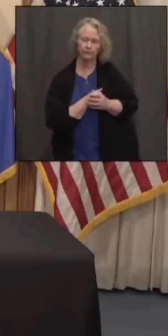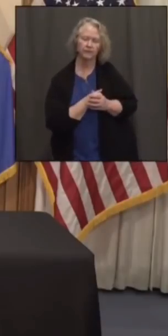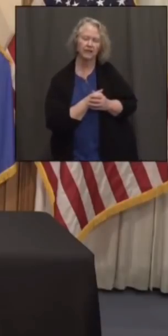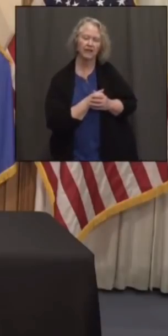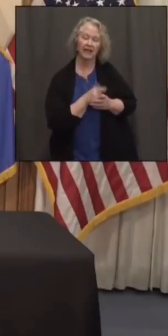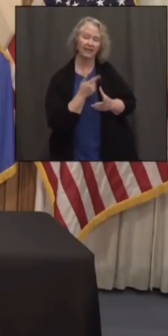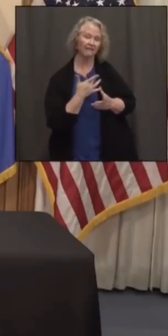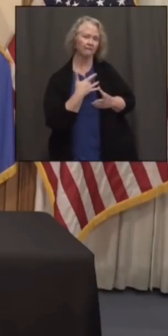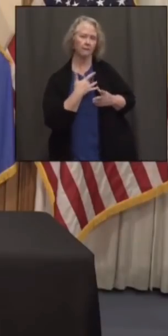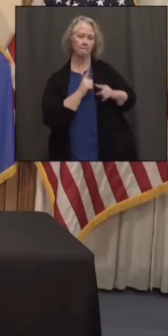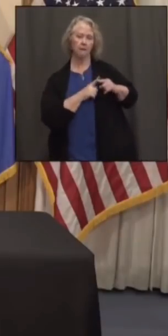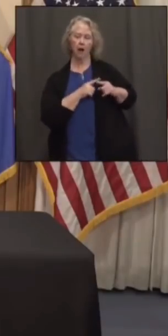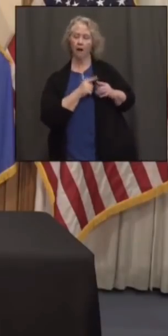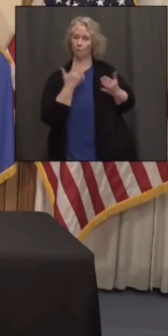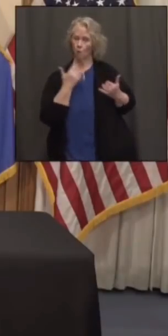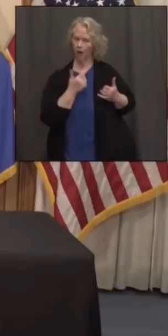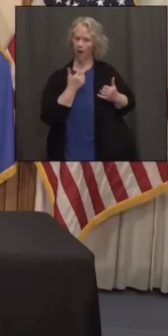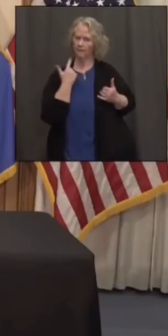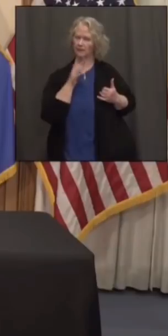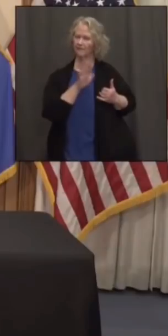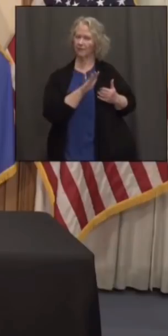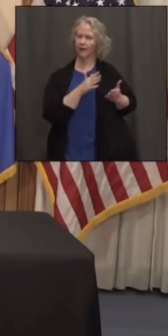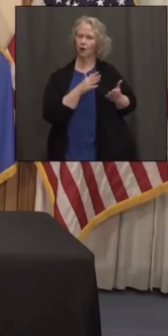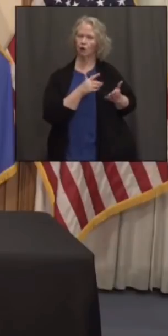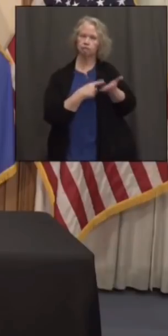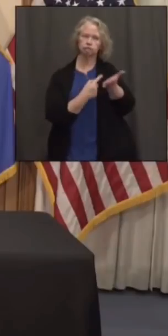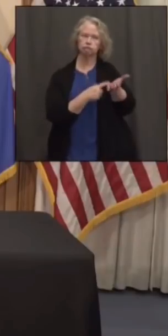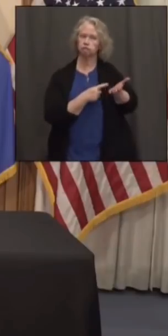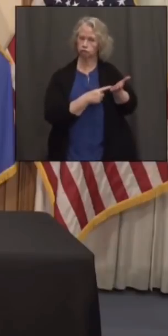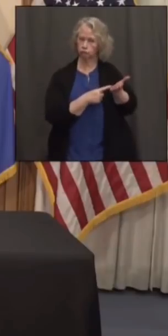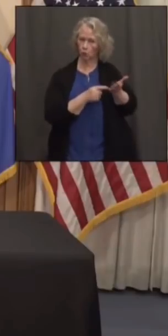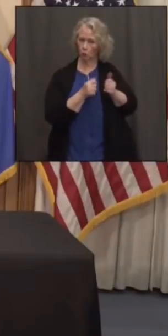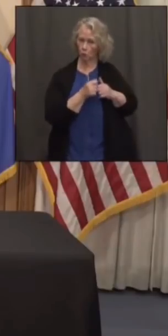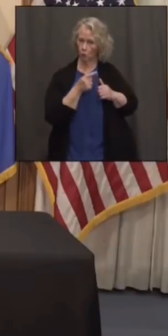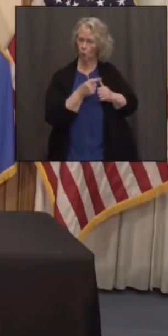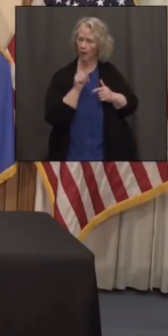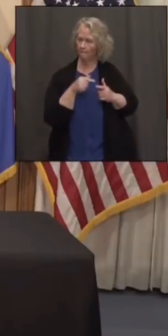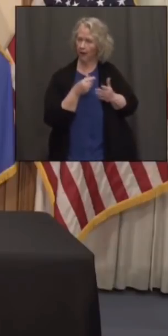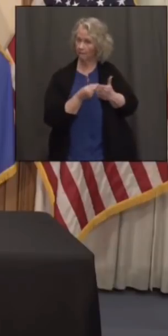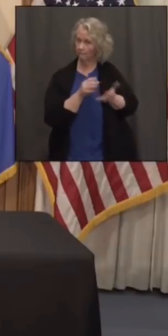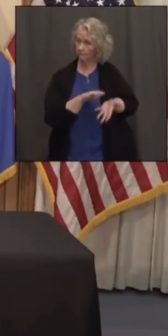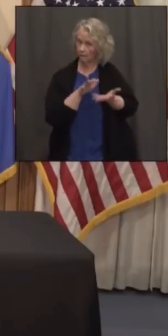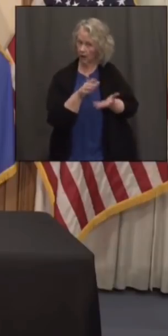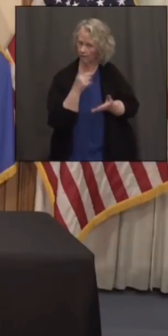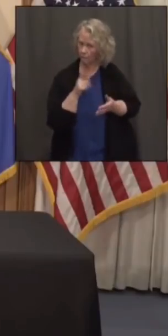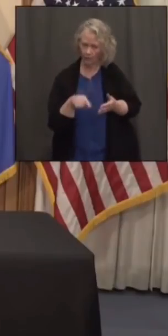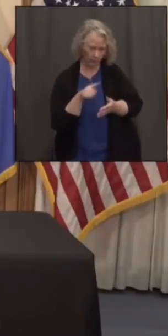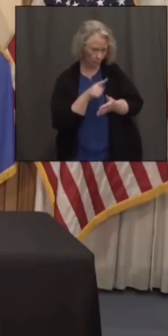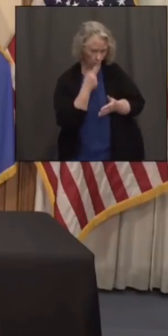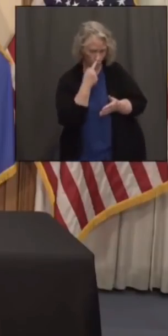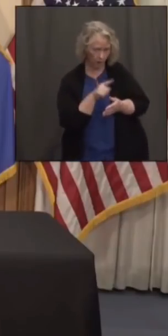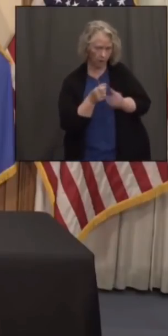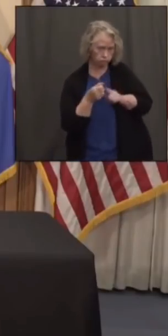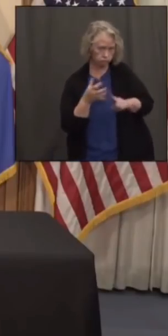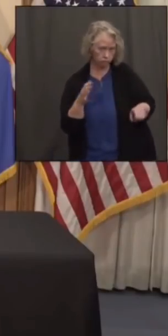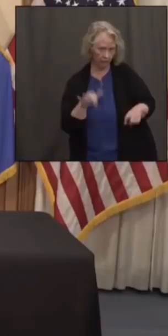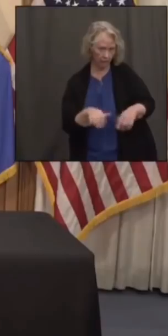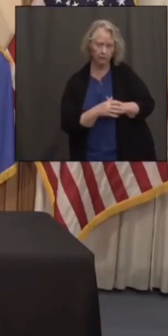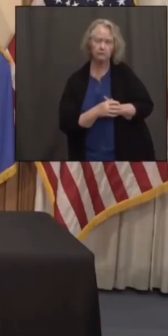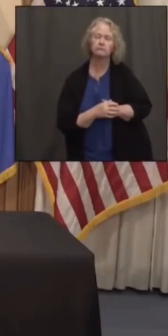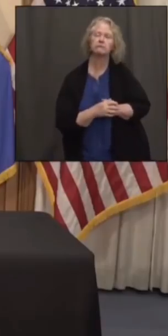heartened by some discussions they're having with you, the governor, regarding a funding package for them. Could you please talk a little bit about that?